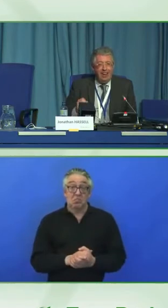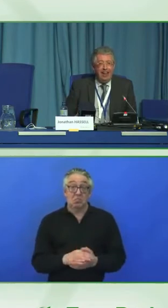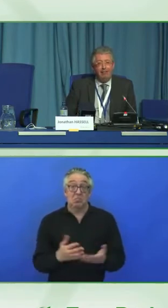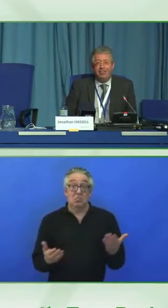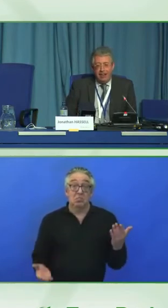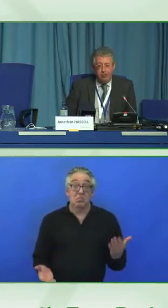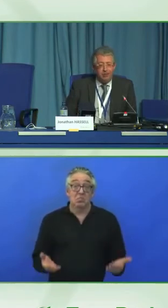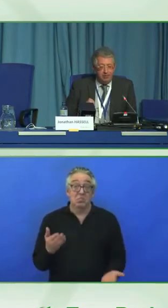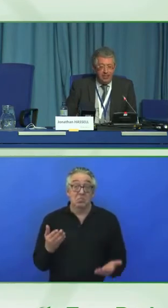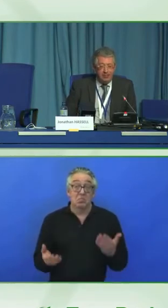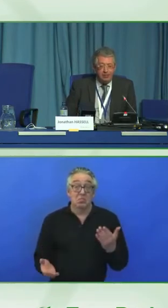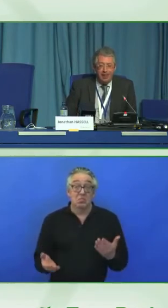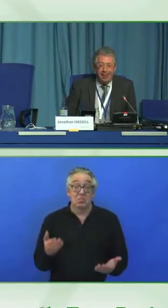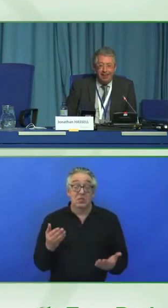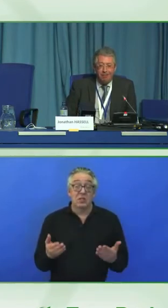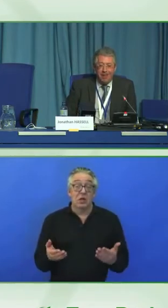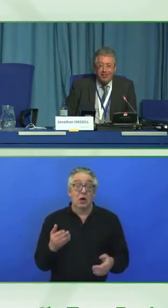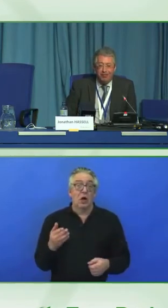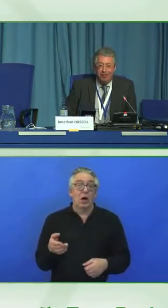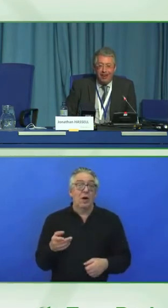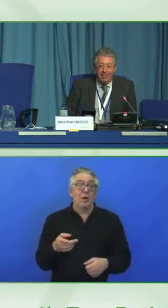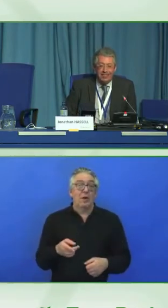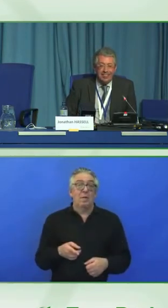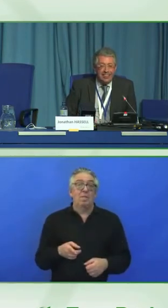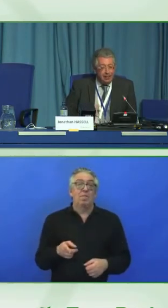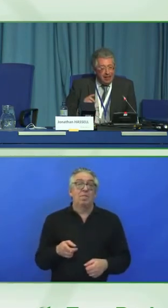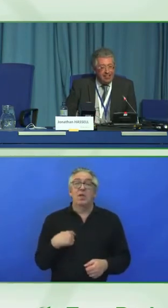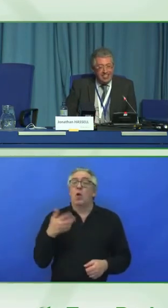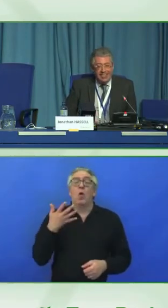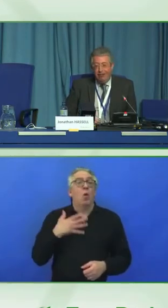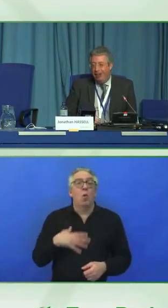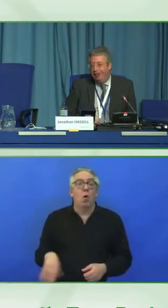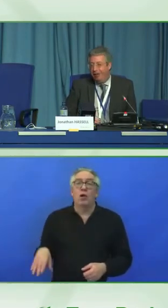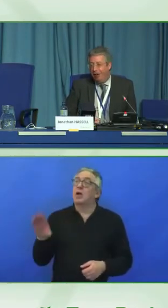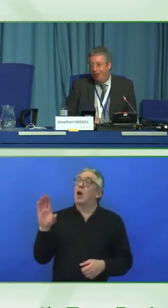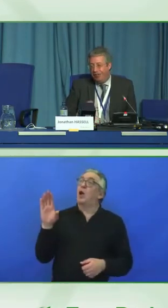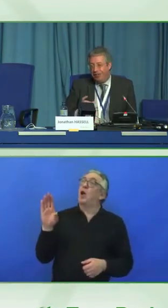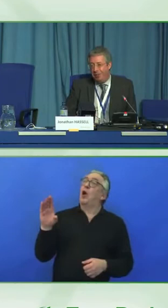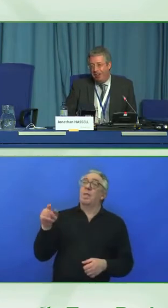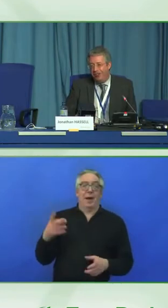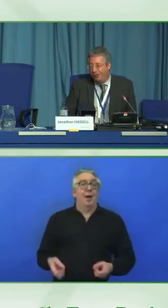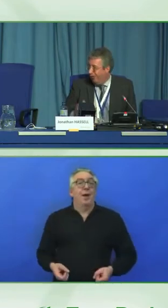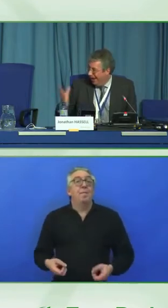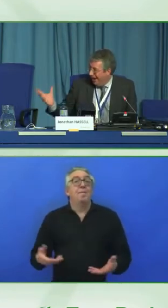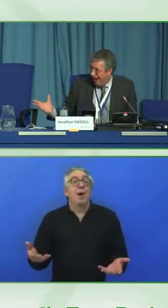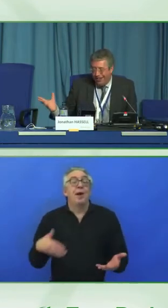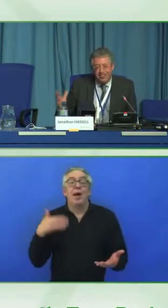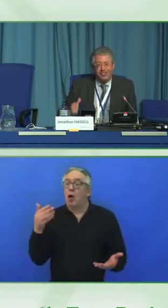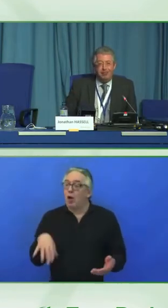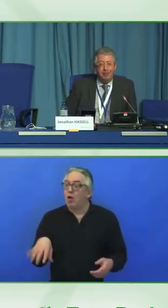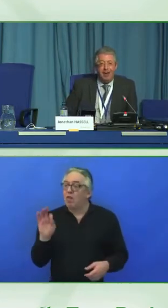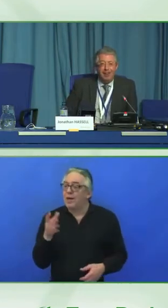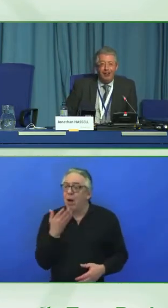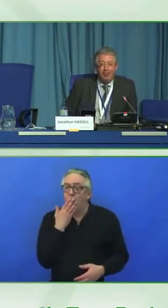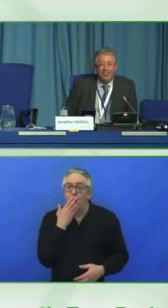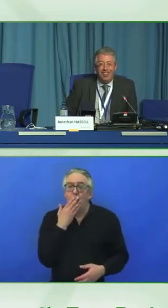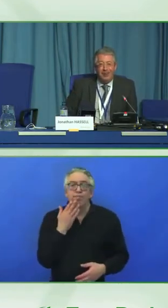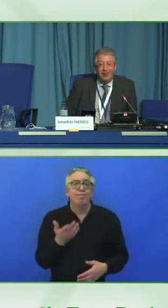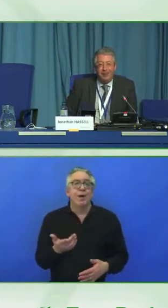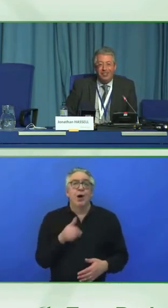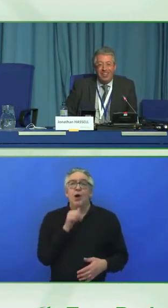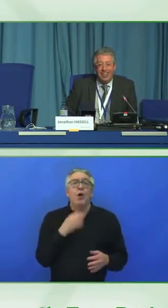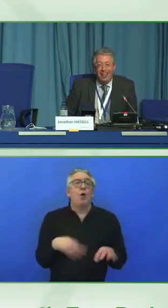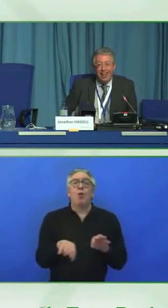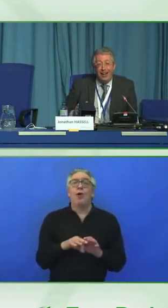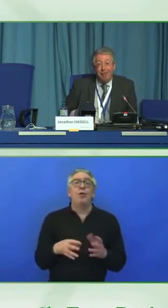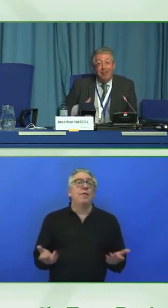can't allow to happen. That's measure effects. And then continually involved is to make sure, as some of my colleagues